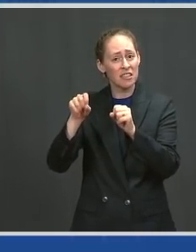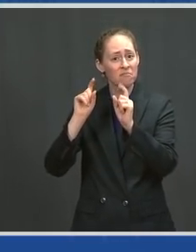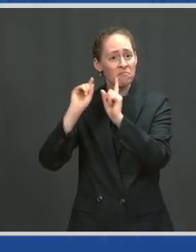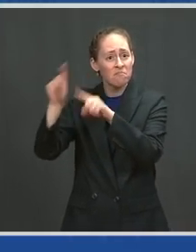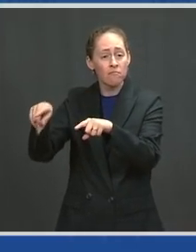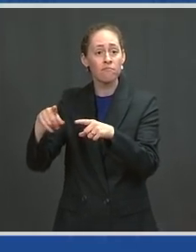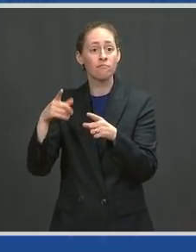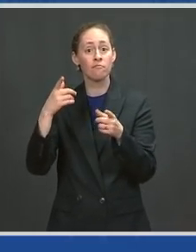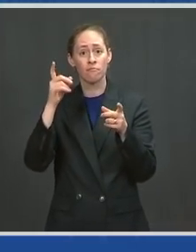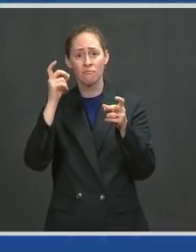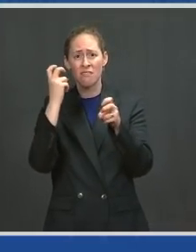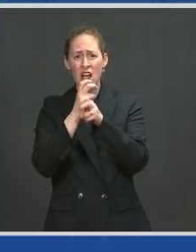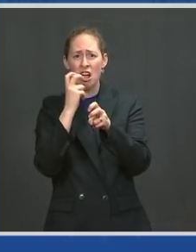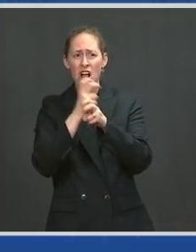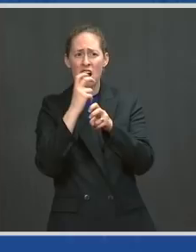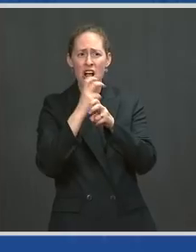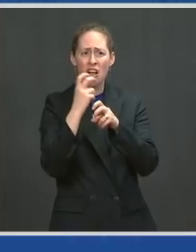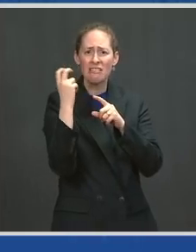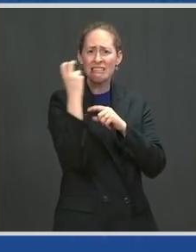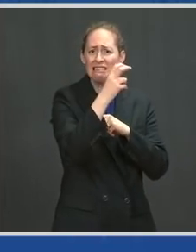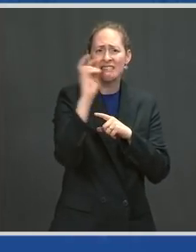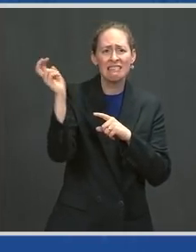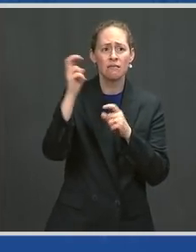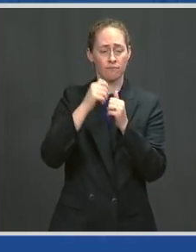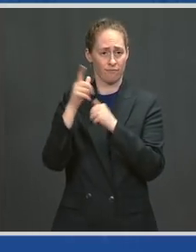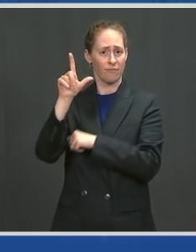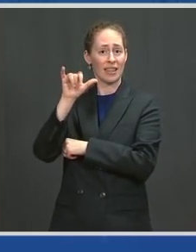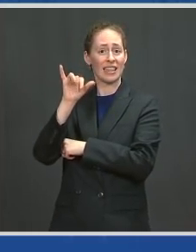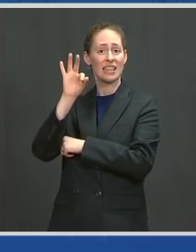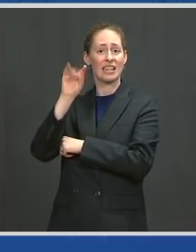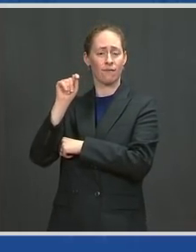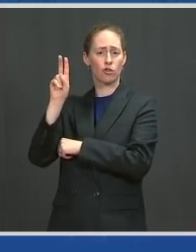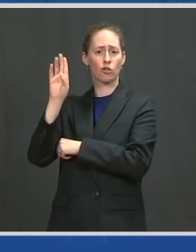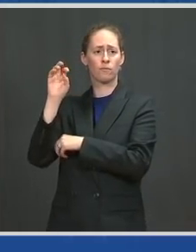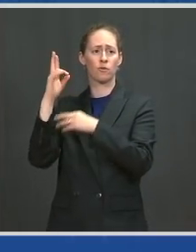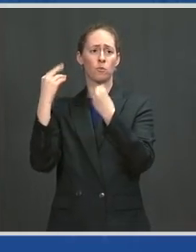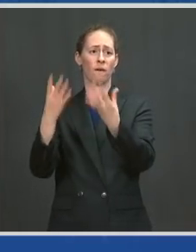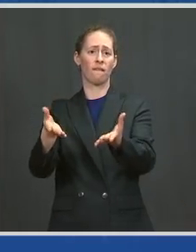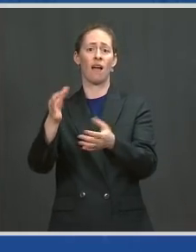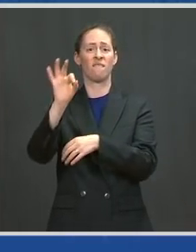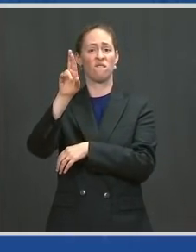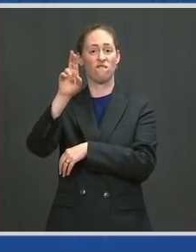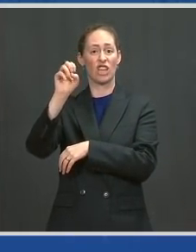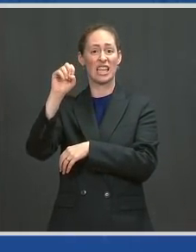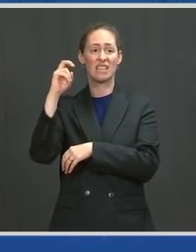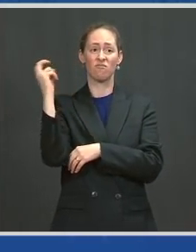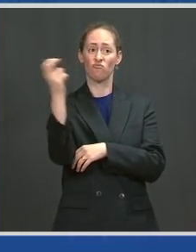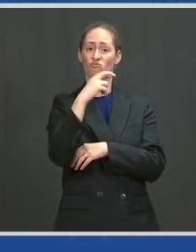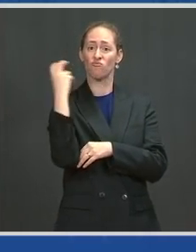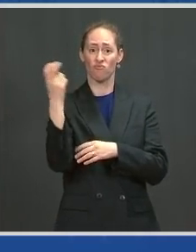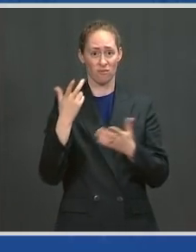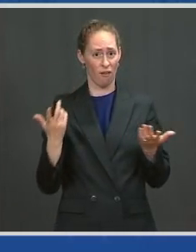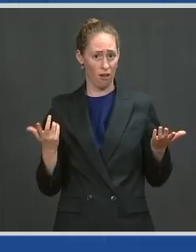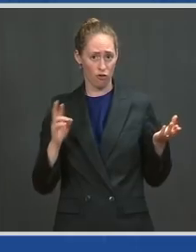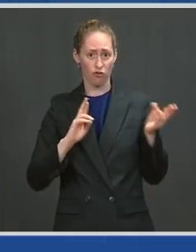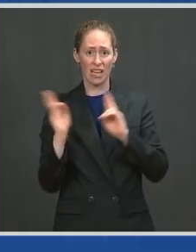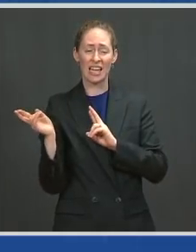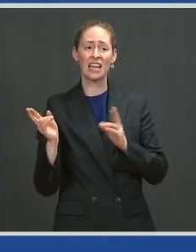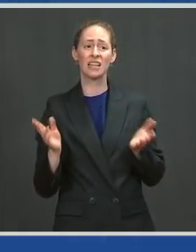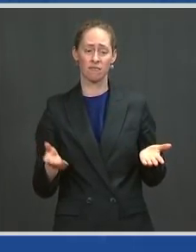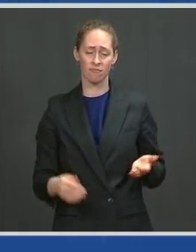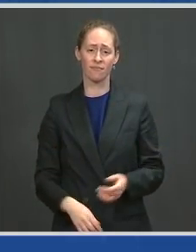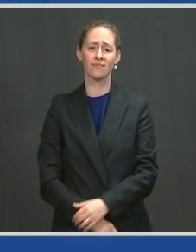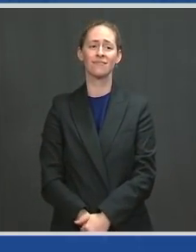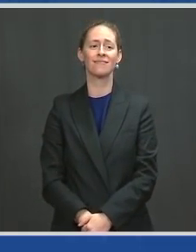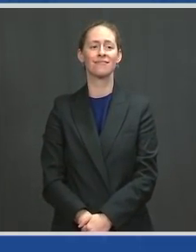thank Lyft and Uber. They've come forward and they've offered free rides to and from vaccination sites through the